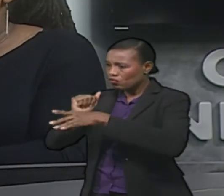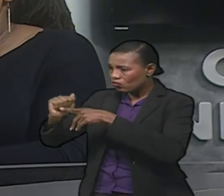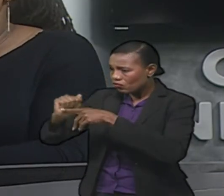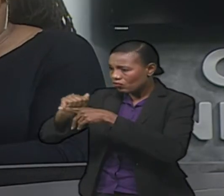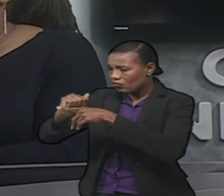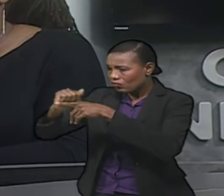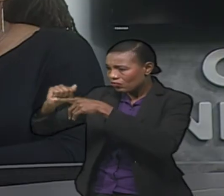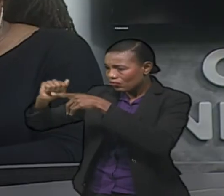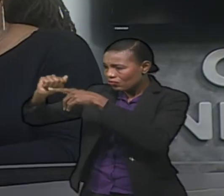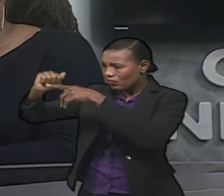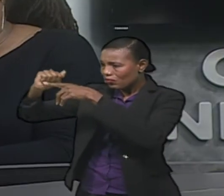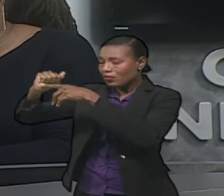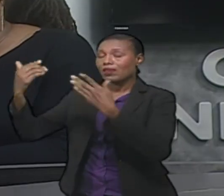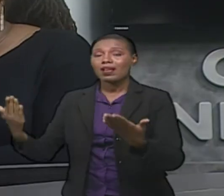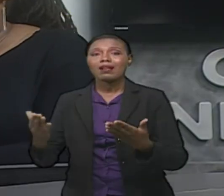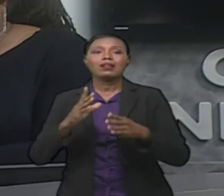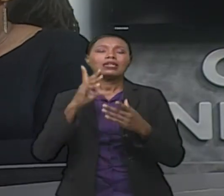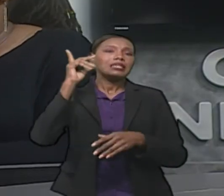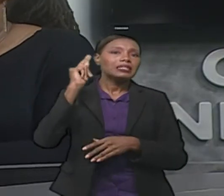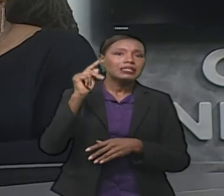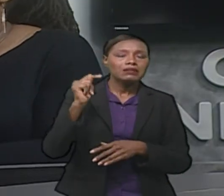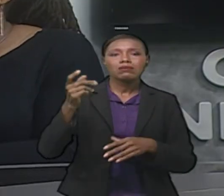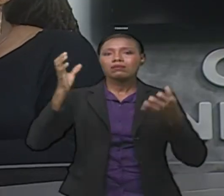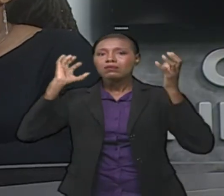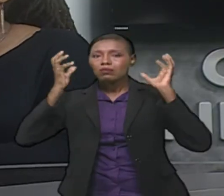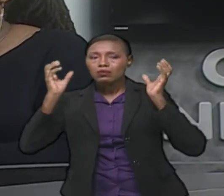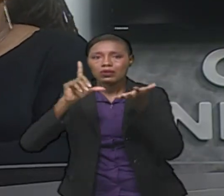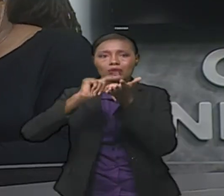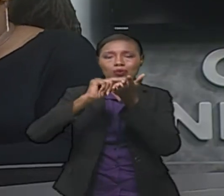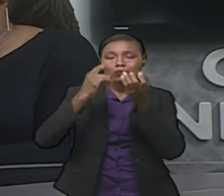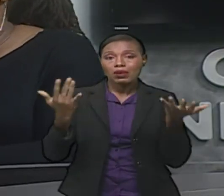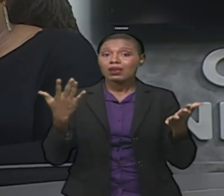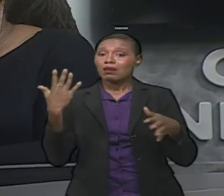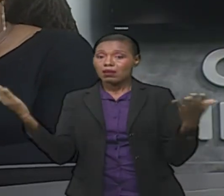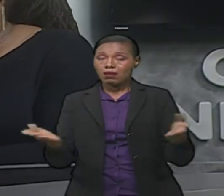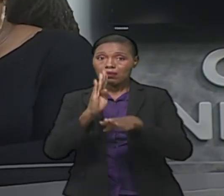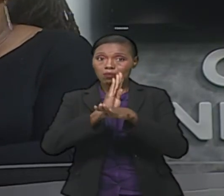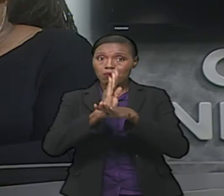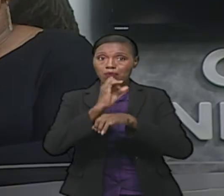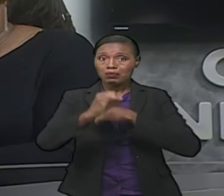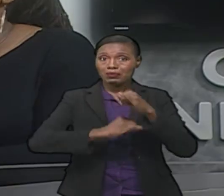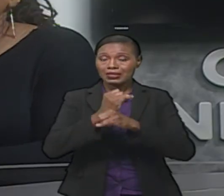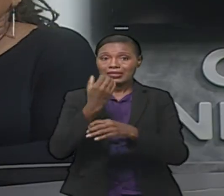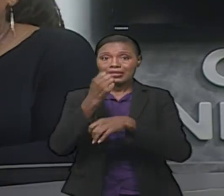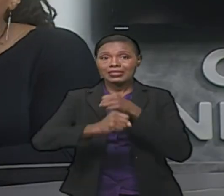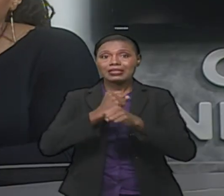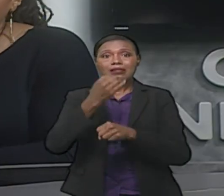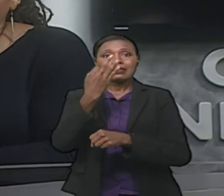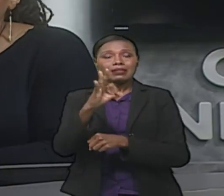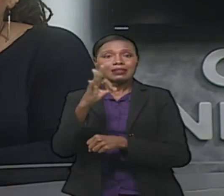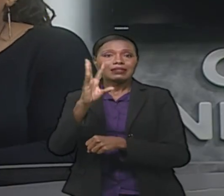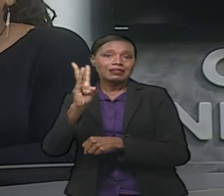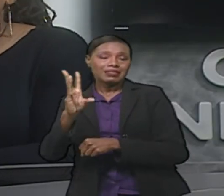landscape and broadcasting in Barbados when Barbados was becoming independent and becoming a nation of its own. So he was really an icon